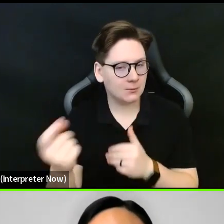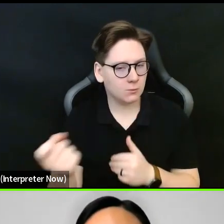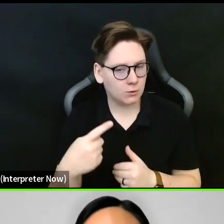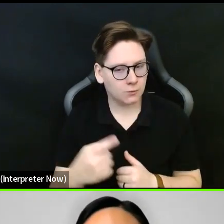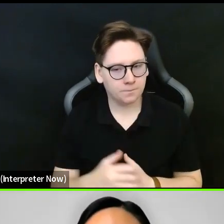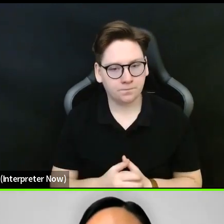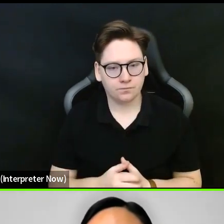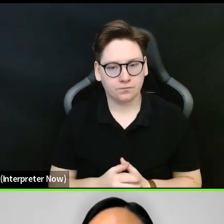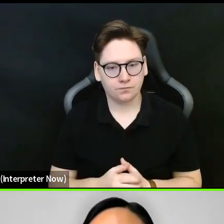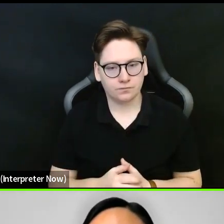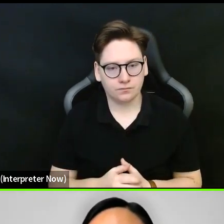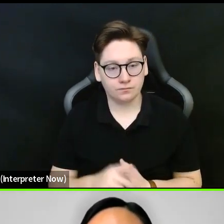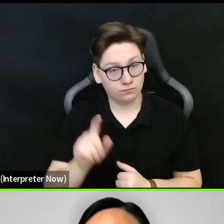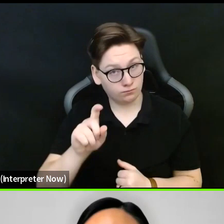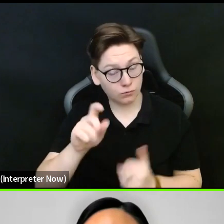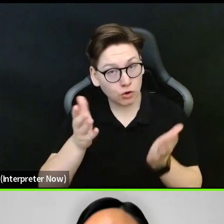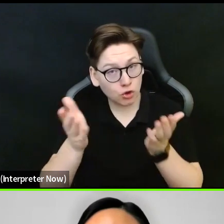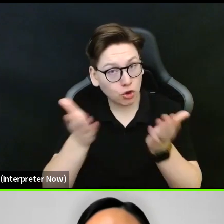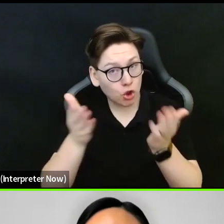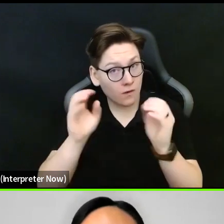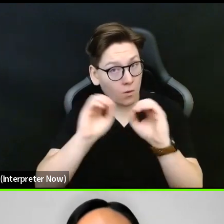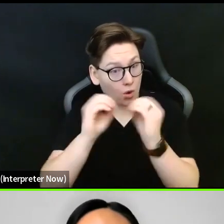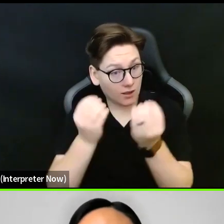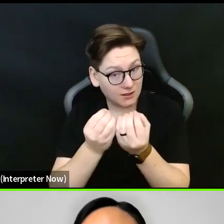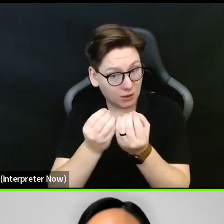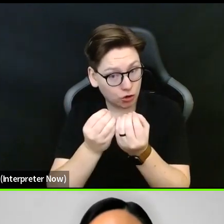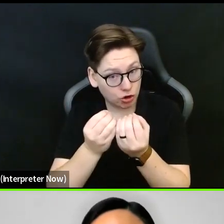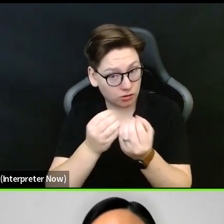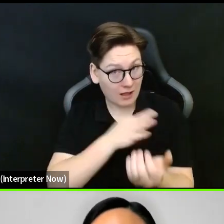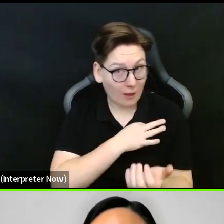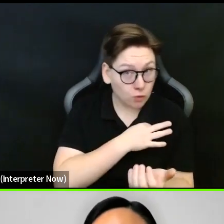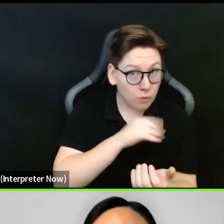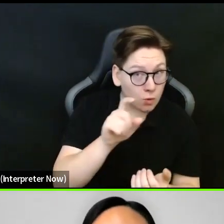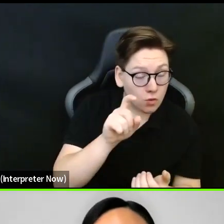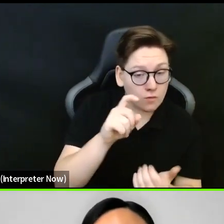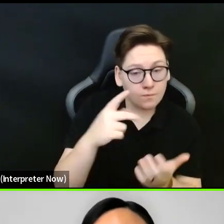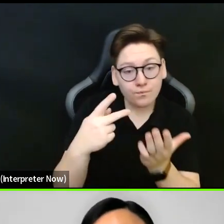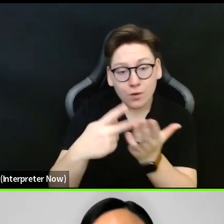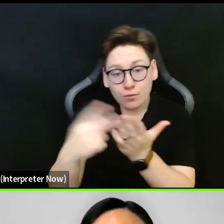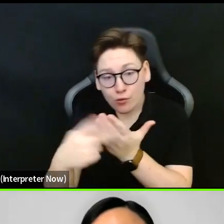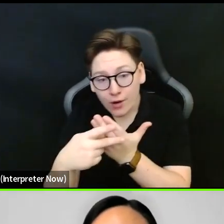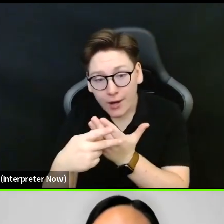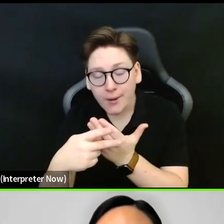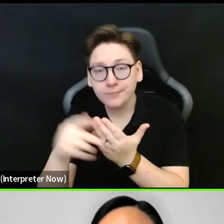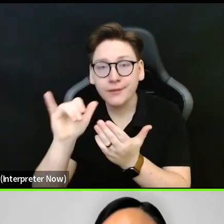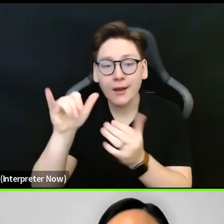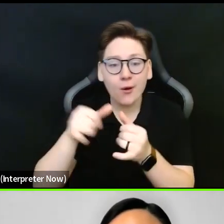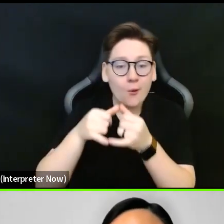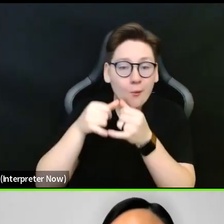eligible and do our programs like awards or grant programs count for arts programming?